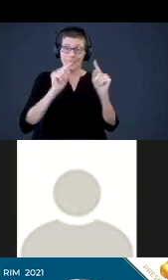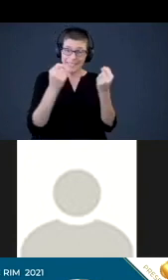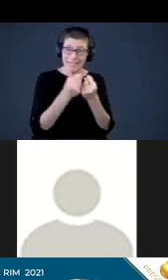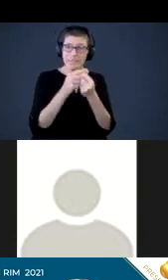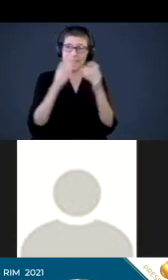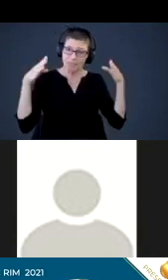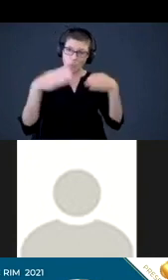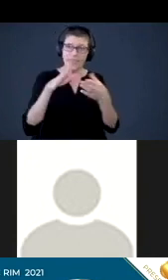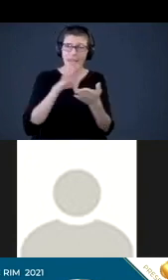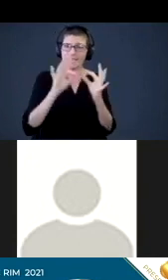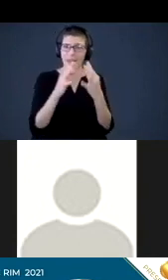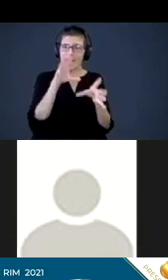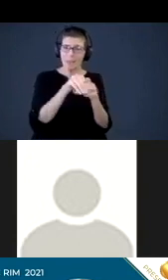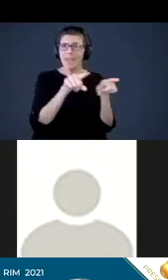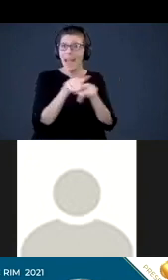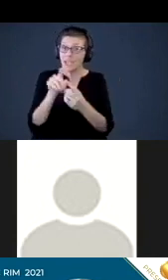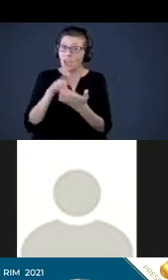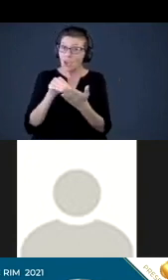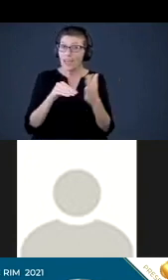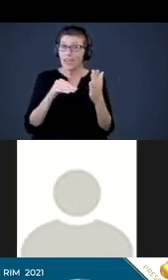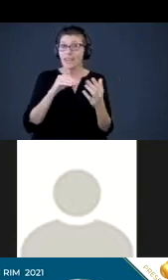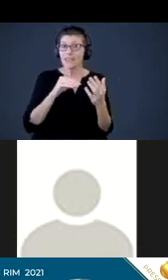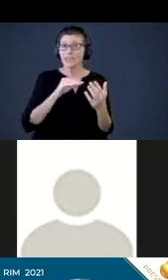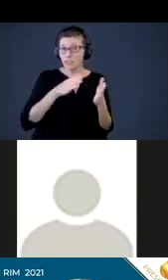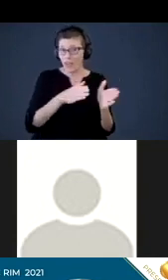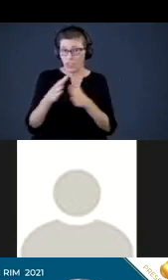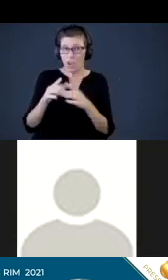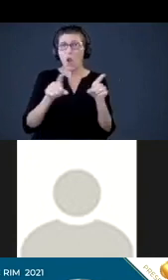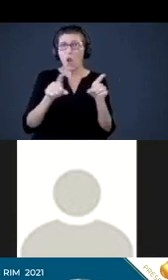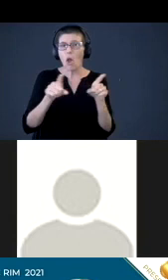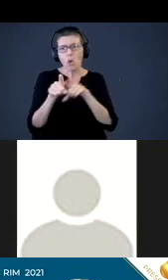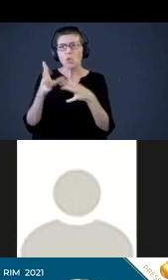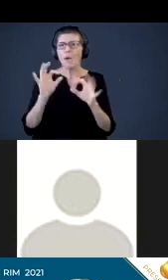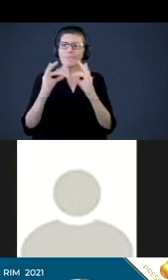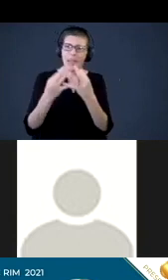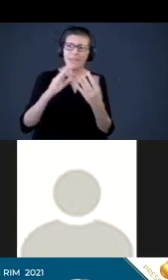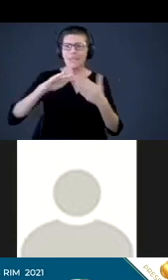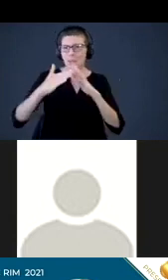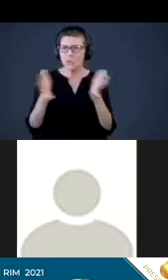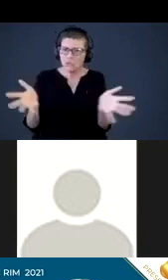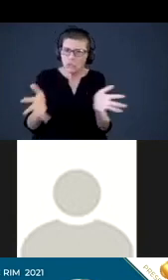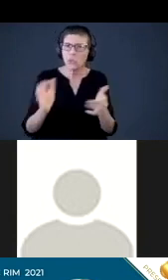learning strategy, and increase the capacity of educators, families and community members to work together.